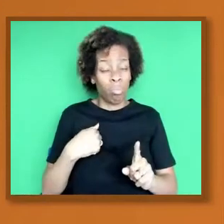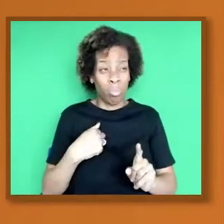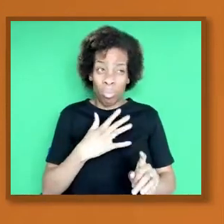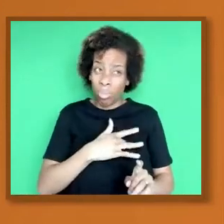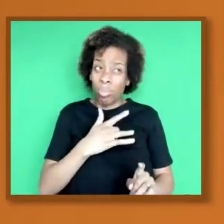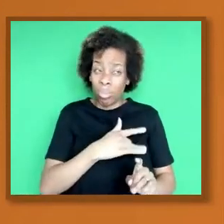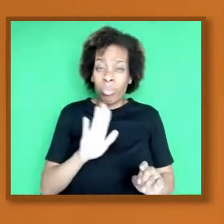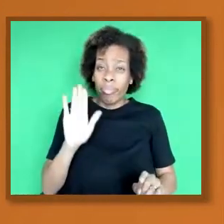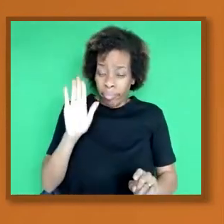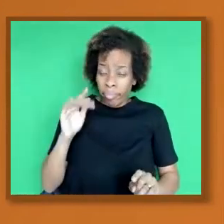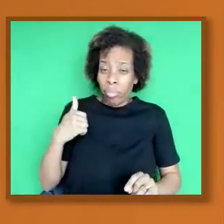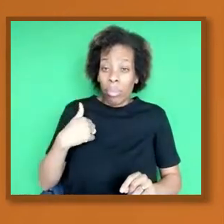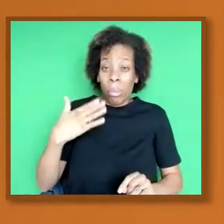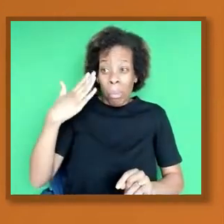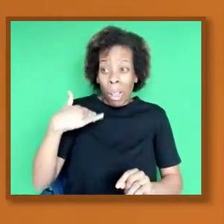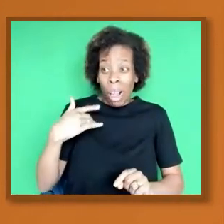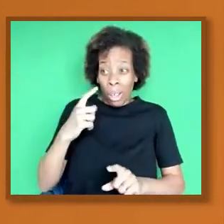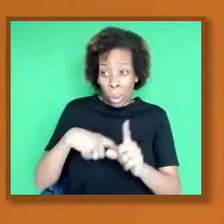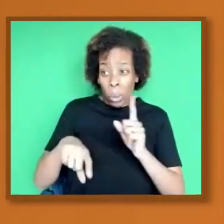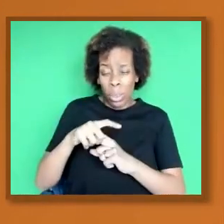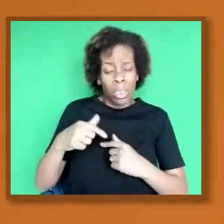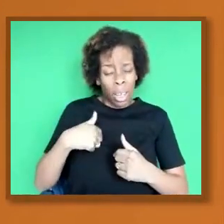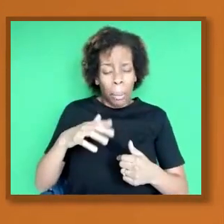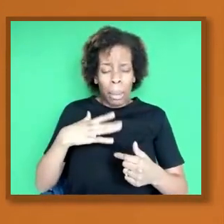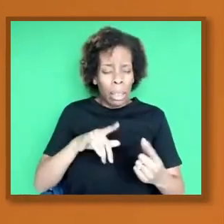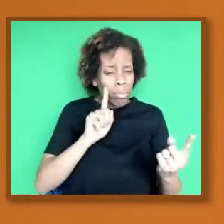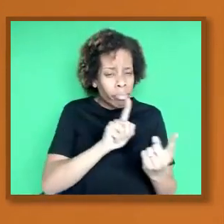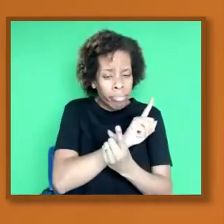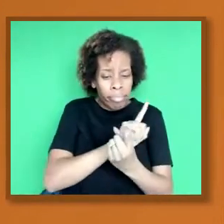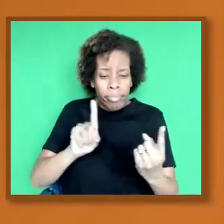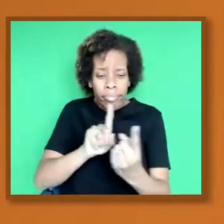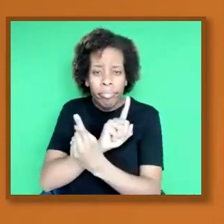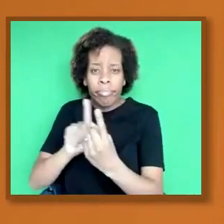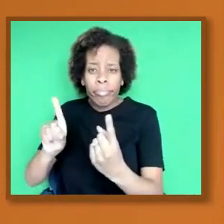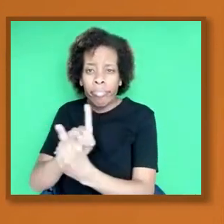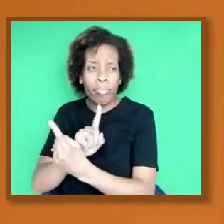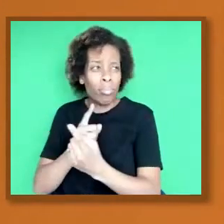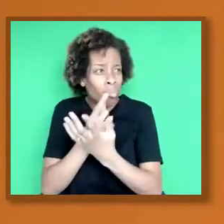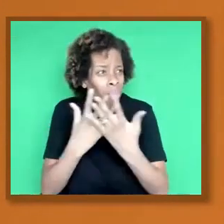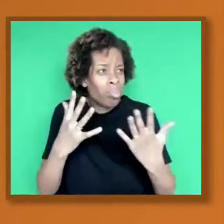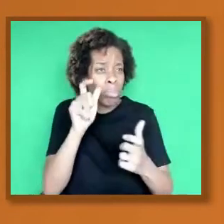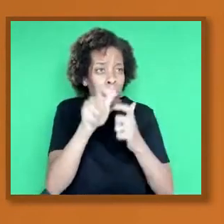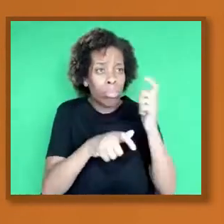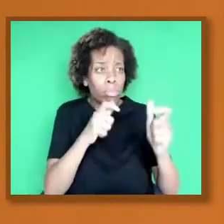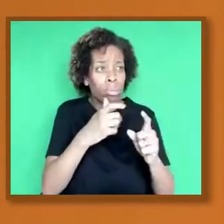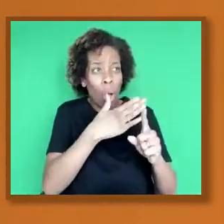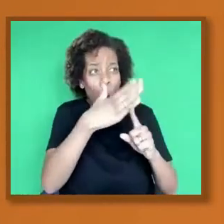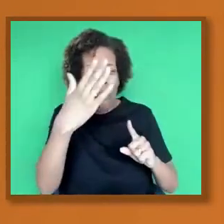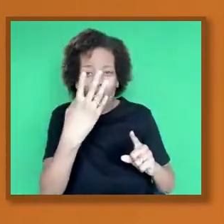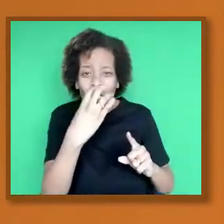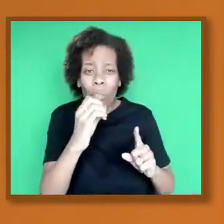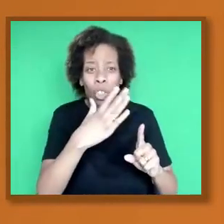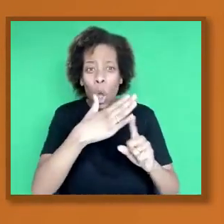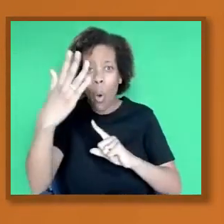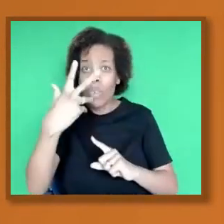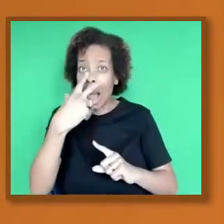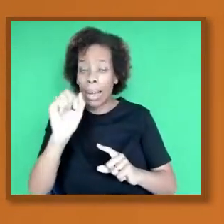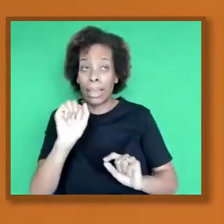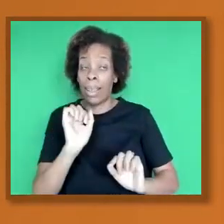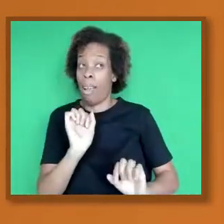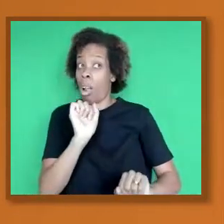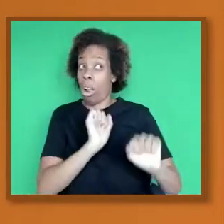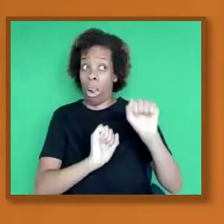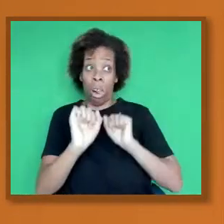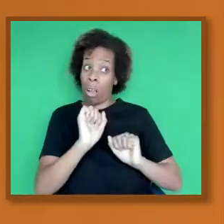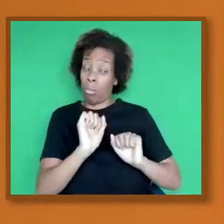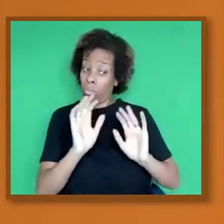engaging with a lot of people in their 80s, over 50s, who will not take it under any condition